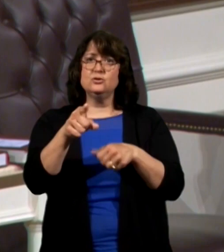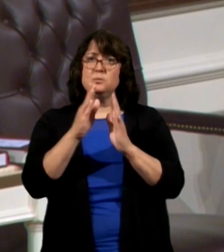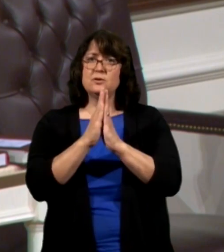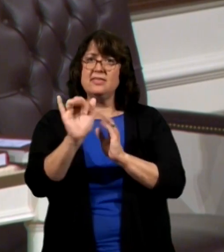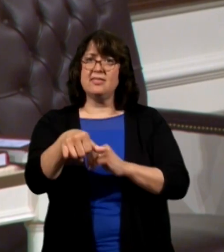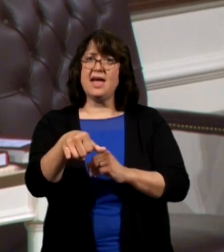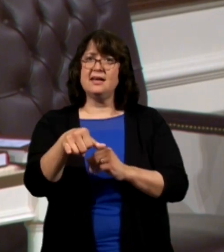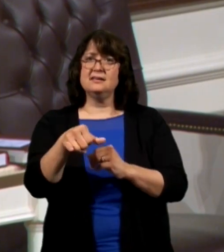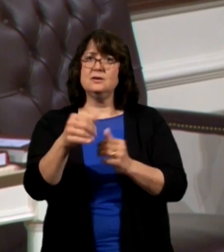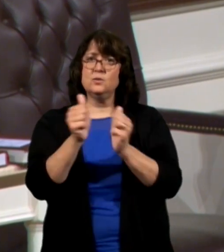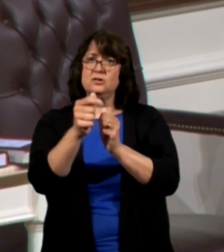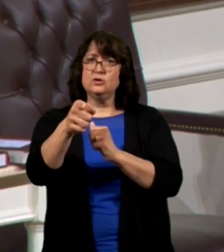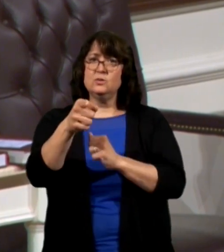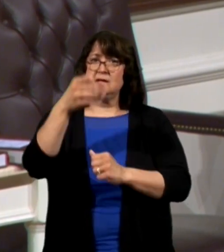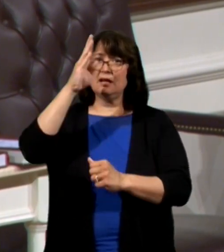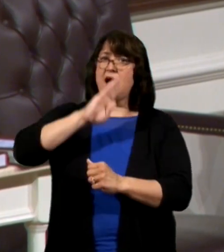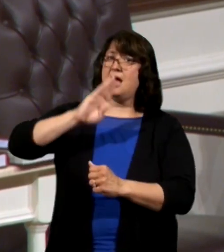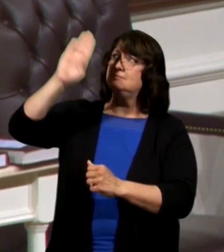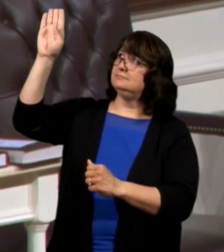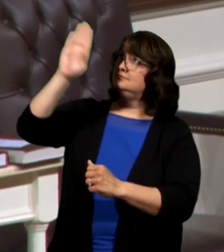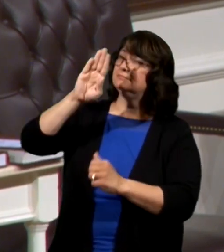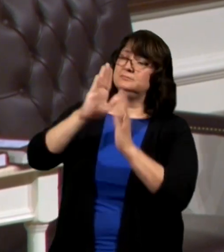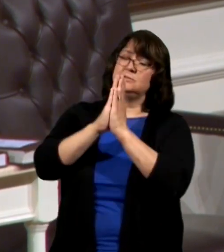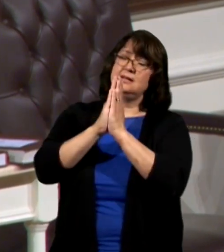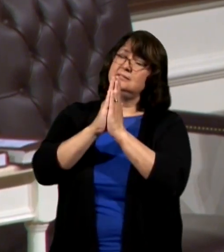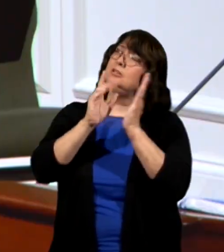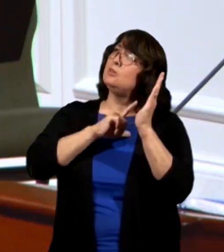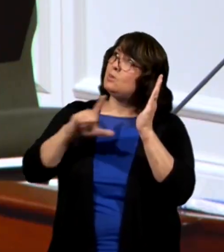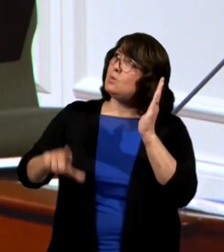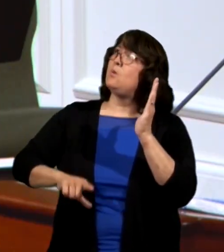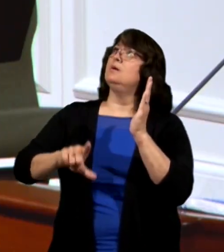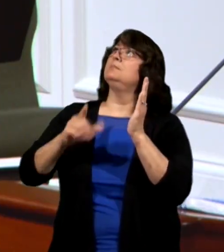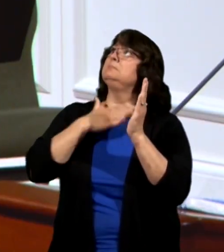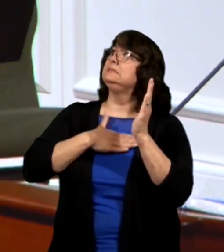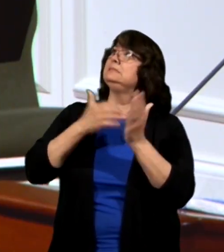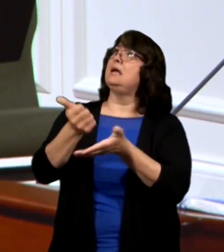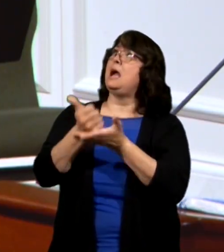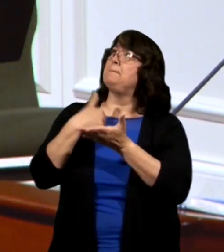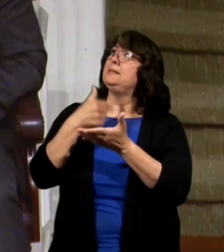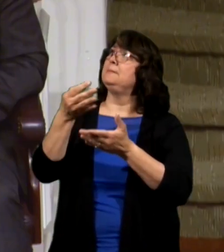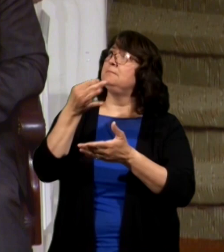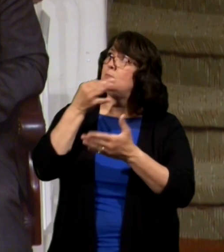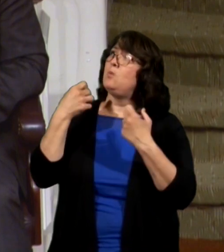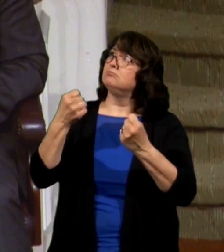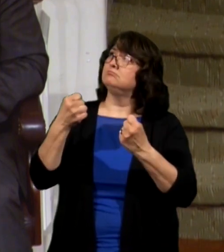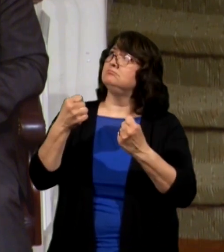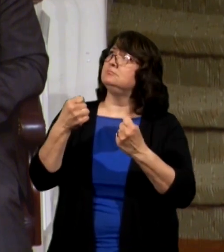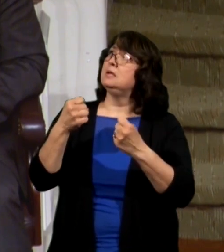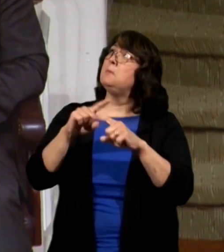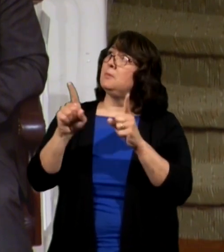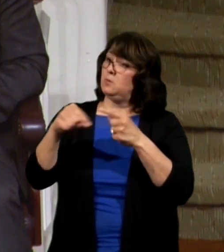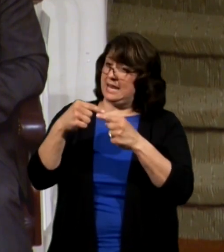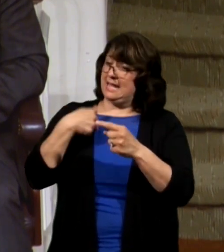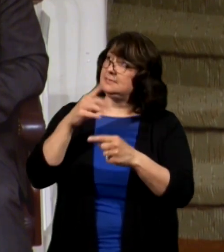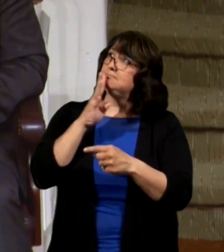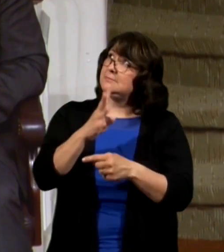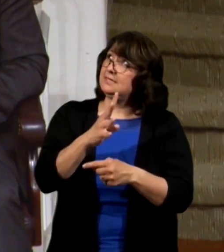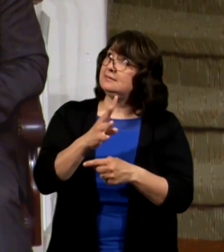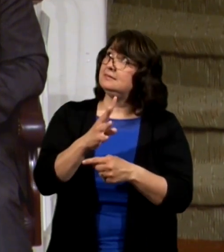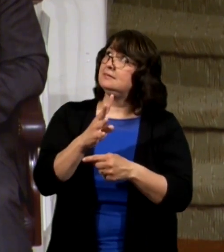a prayer like that between you and God almighty Lord please help me be bold but when I speak